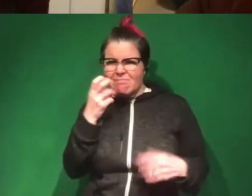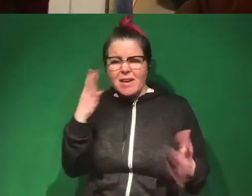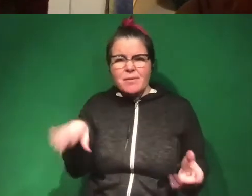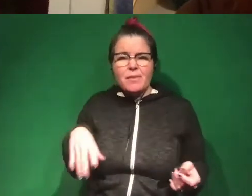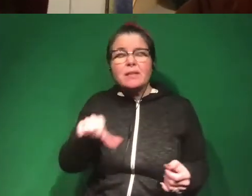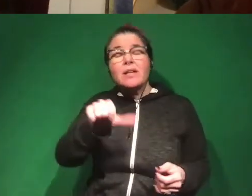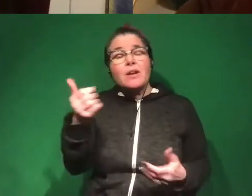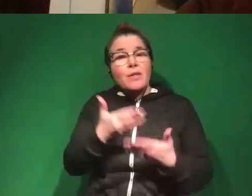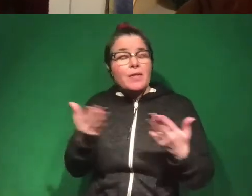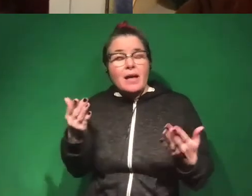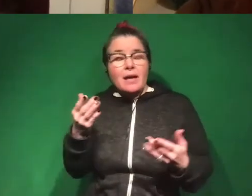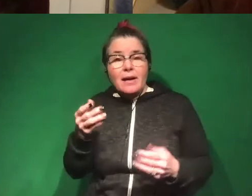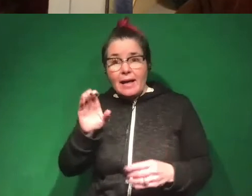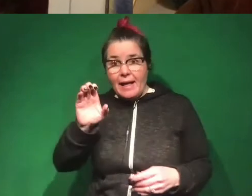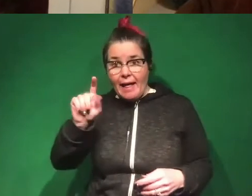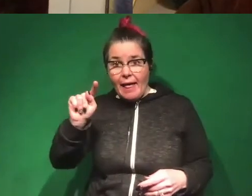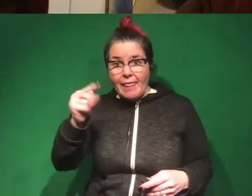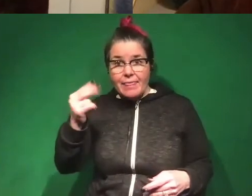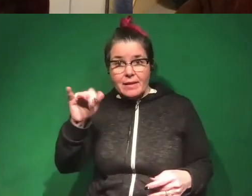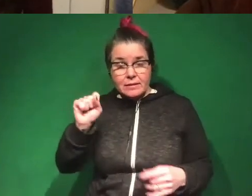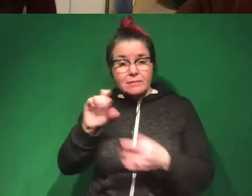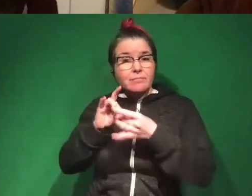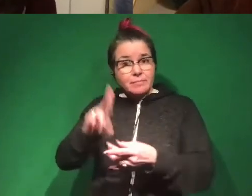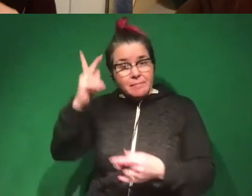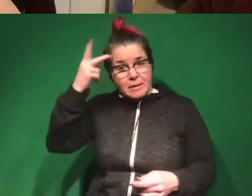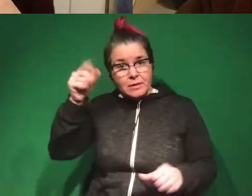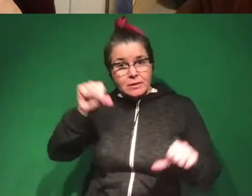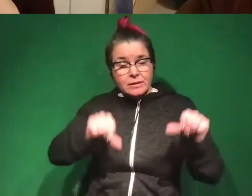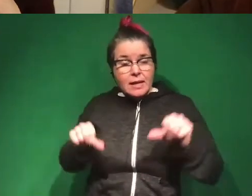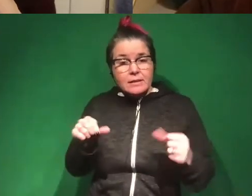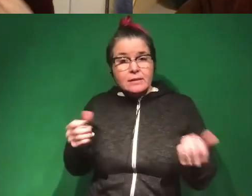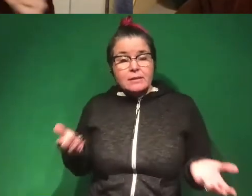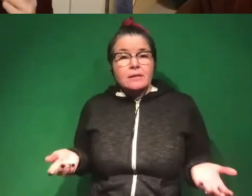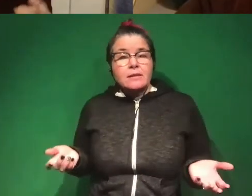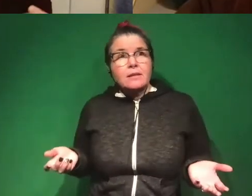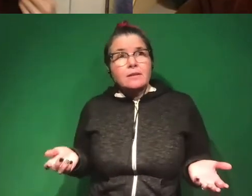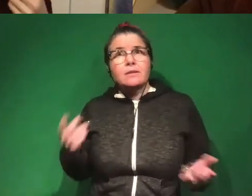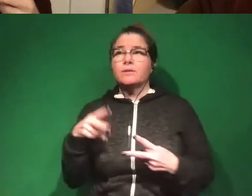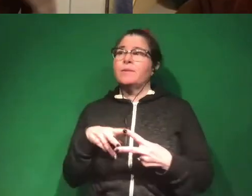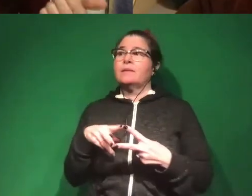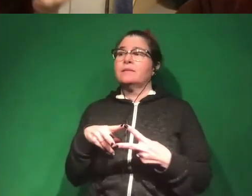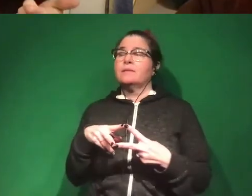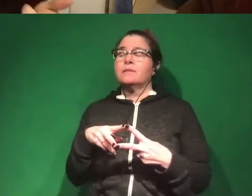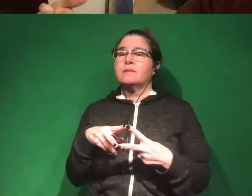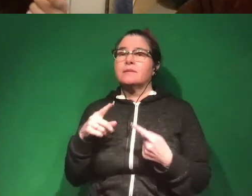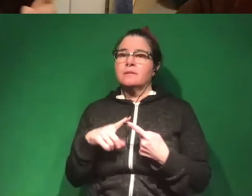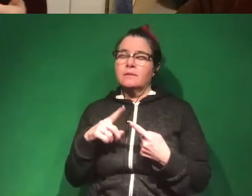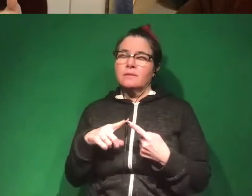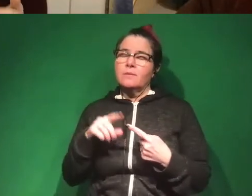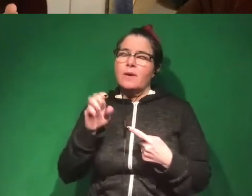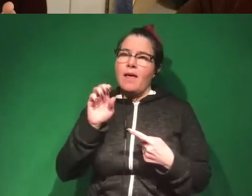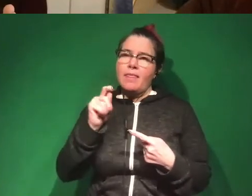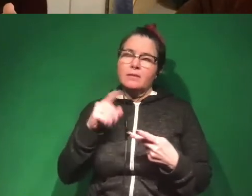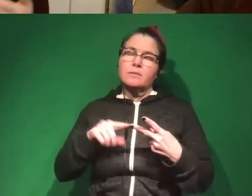that's tricky, again, ethically, in political science is, you know, we, two things, really, well, one ethically and one scientifically.